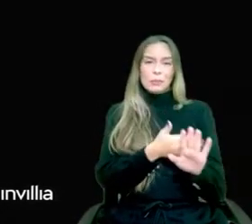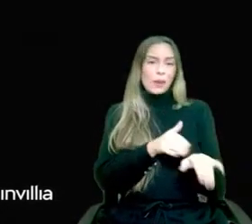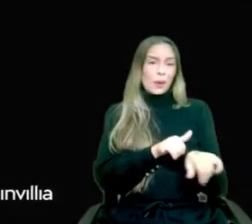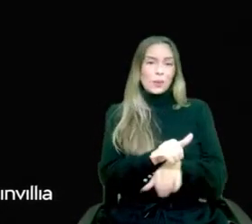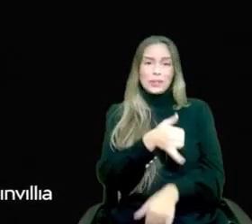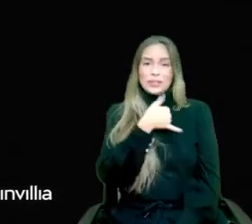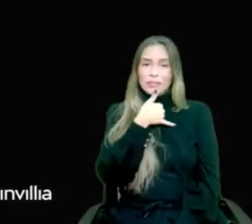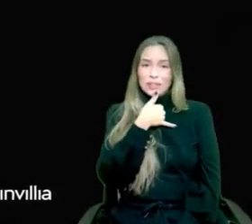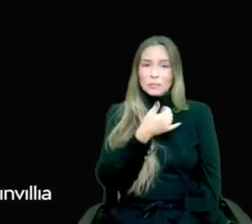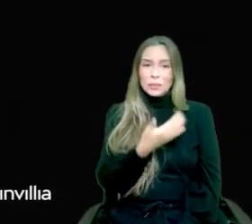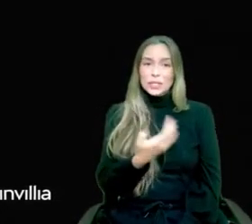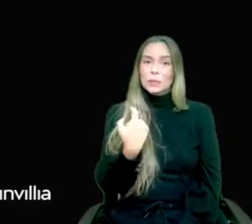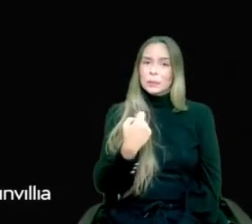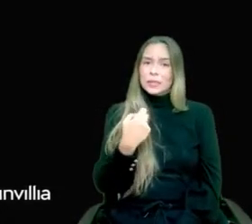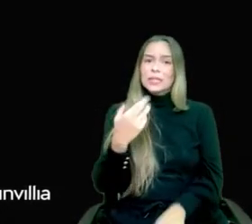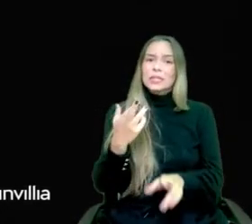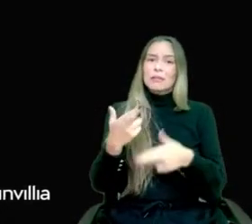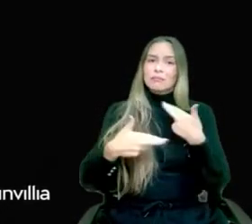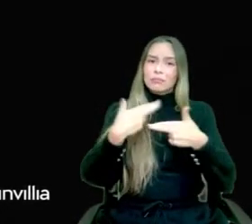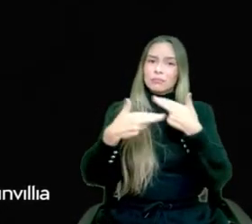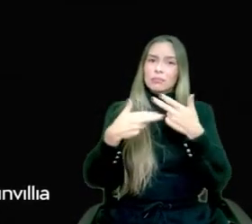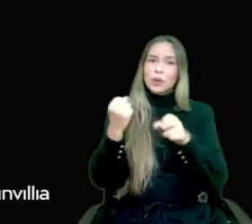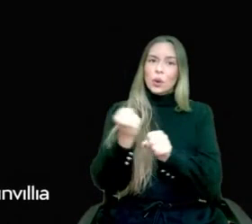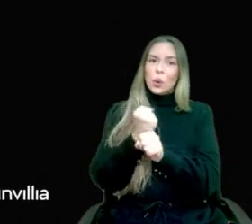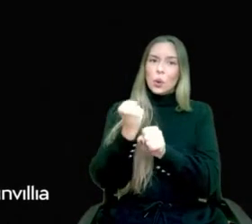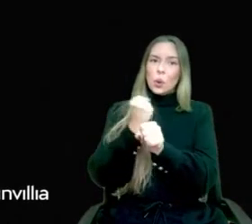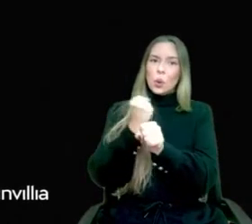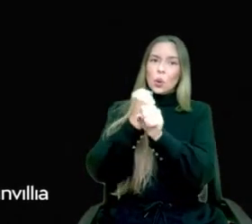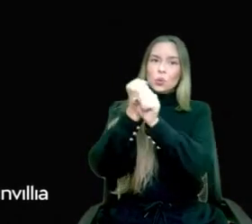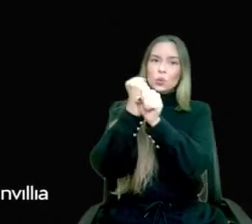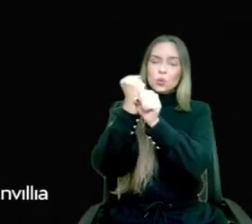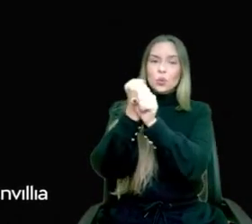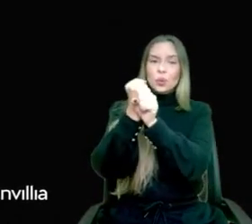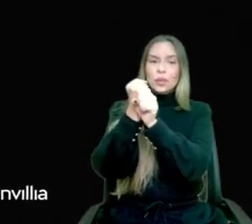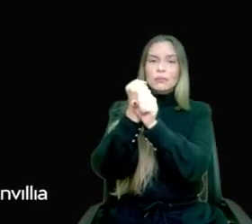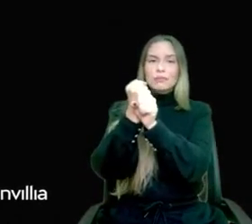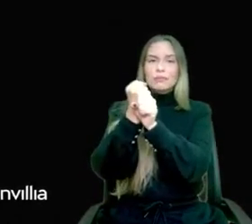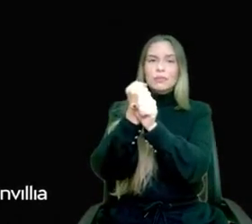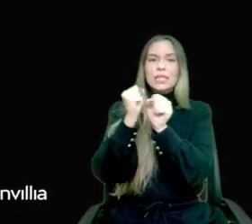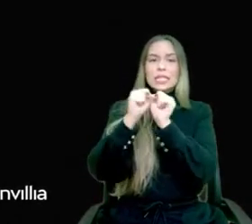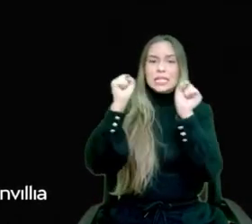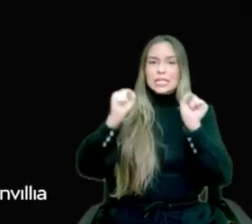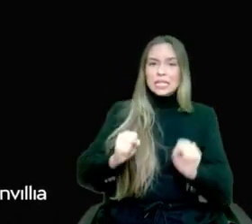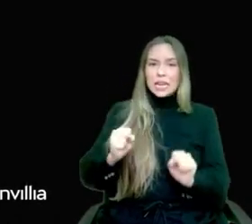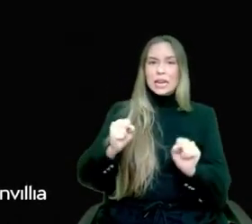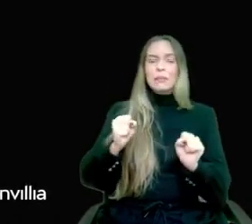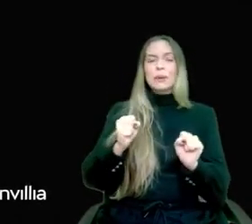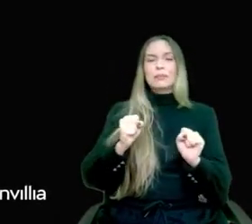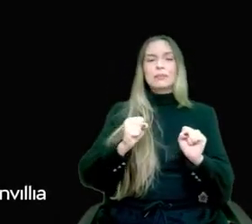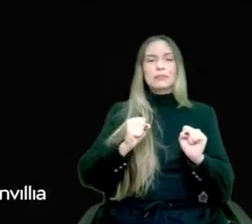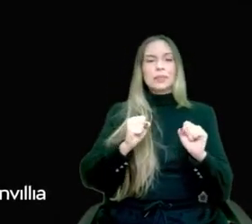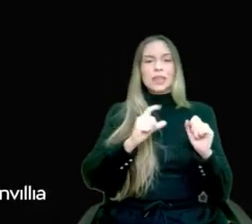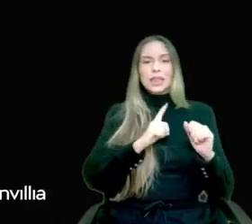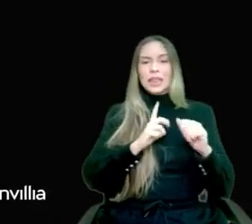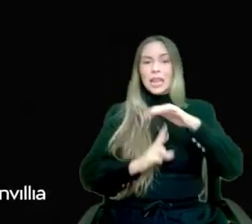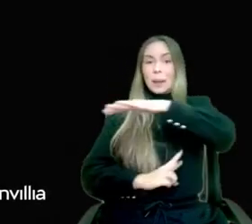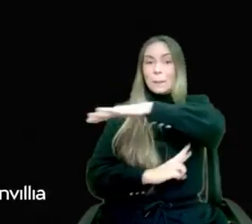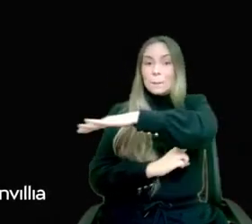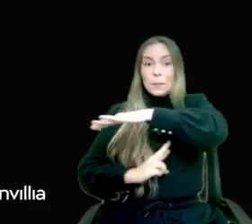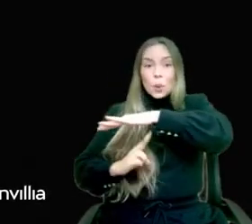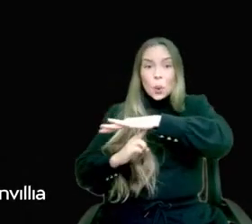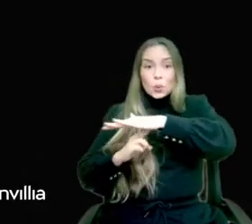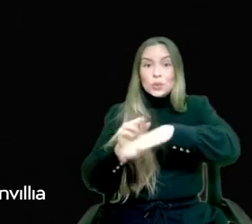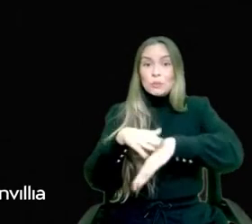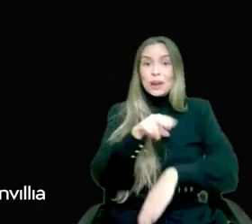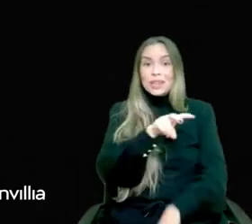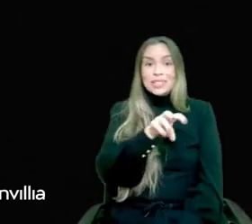electricity systems, water systems, roads, bridges, more than 50 bridges are at this